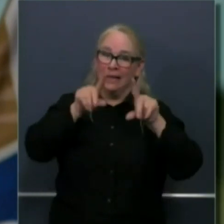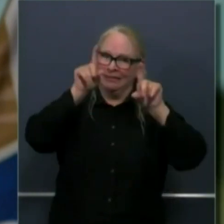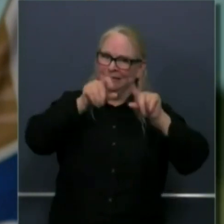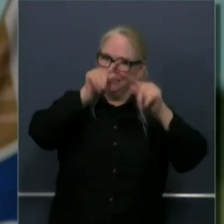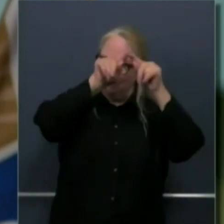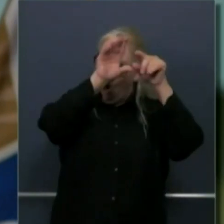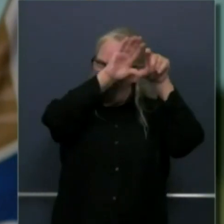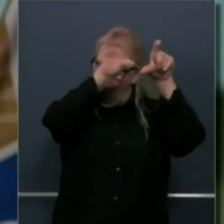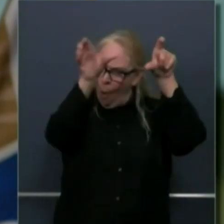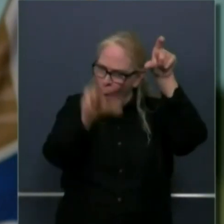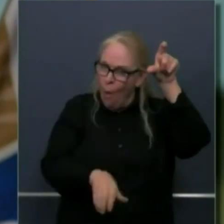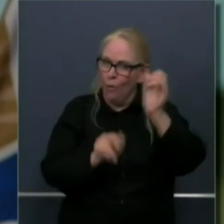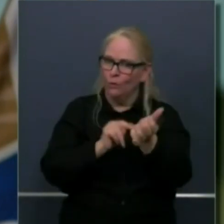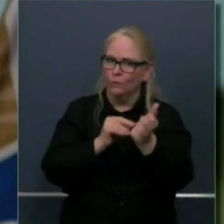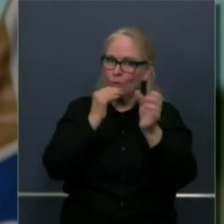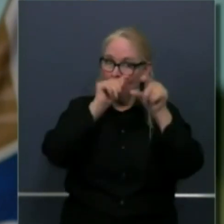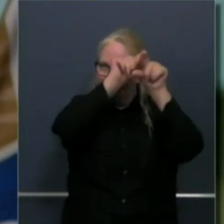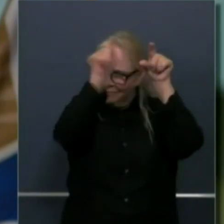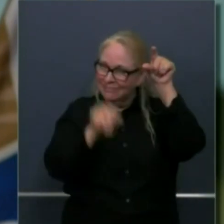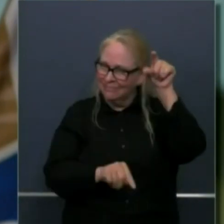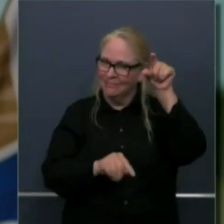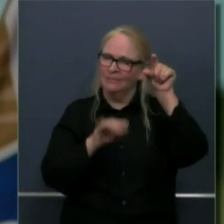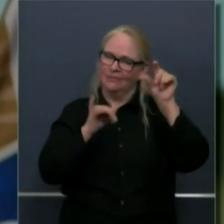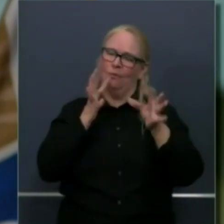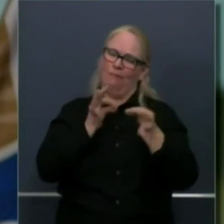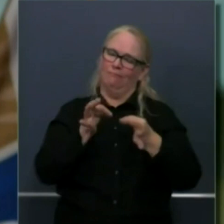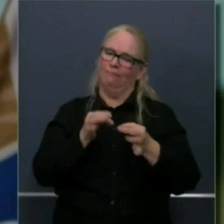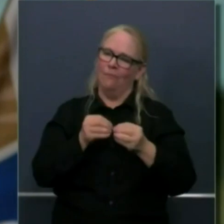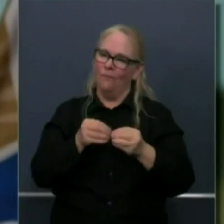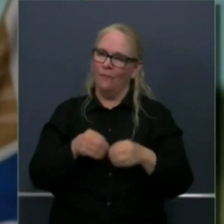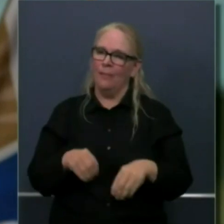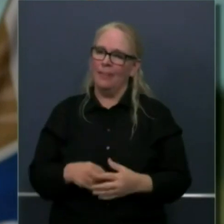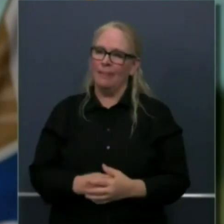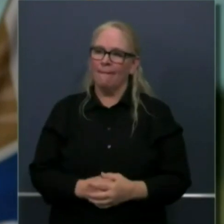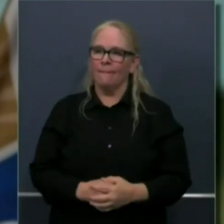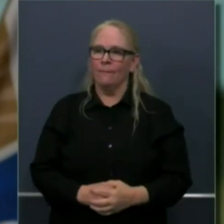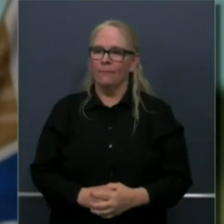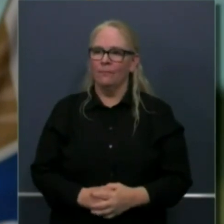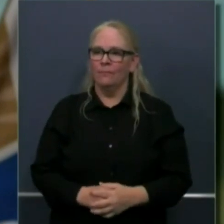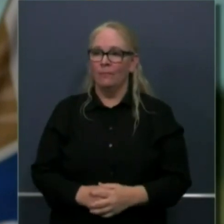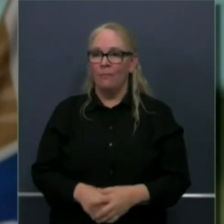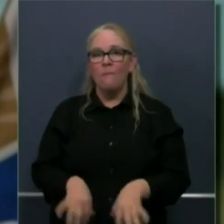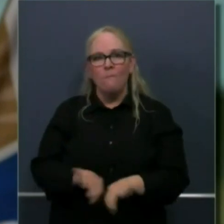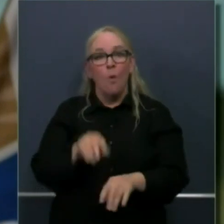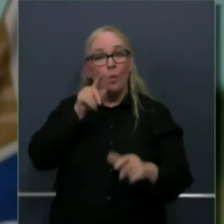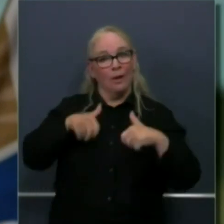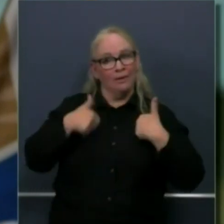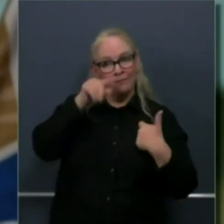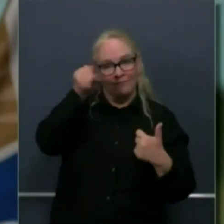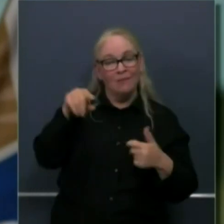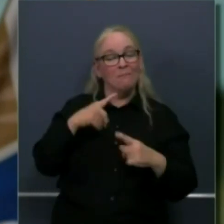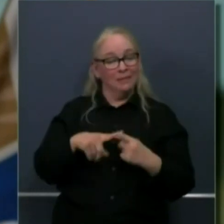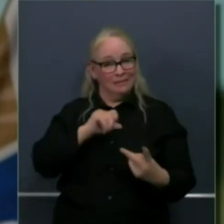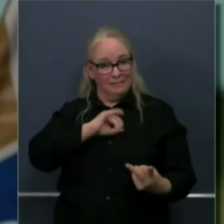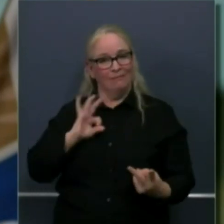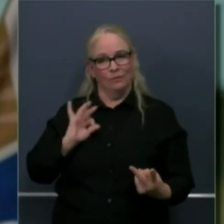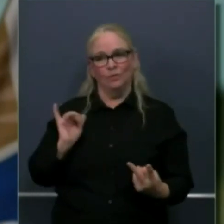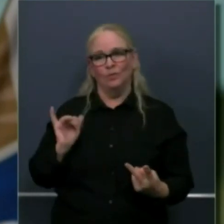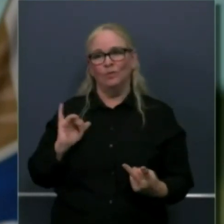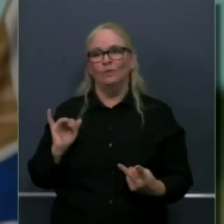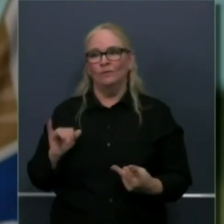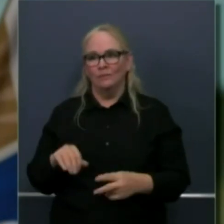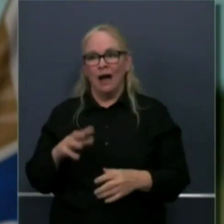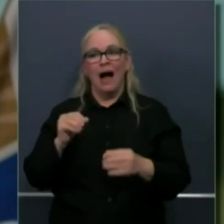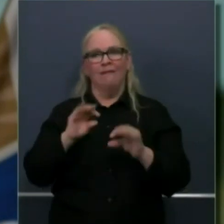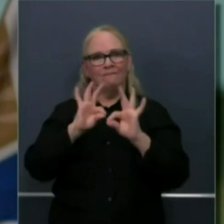I think this is something that's not only important to the residents and the staff, but the families as well. We take it very seriously and we think it's one of the most important